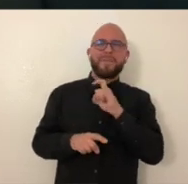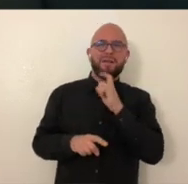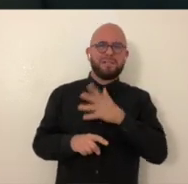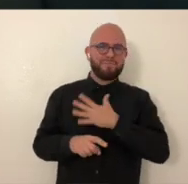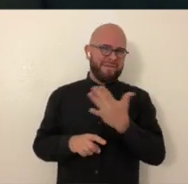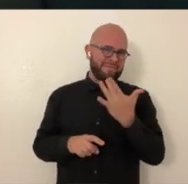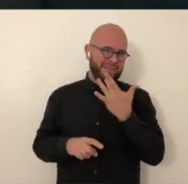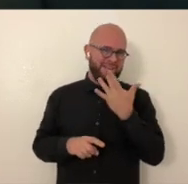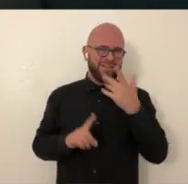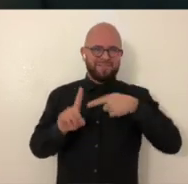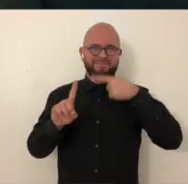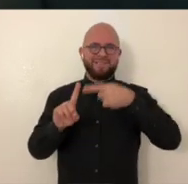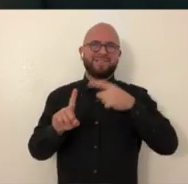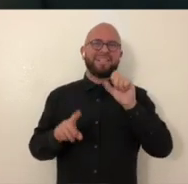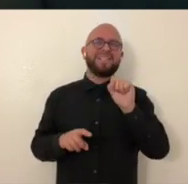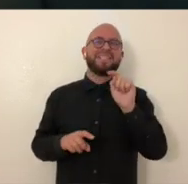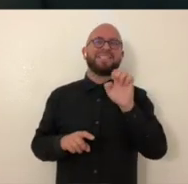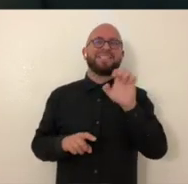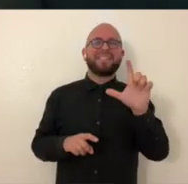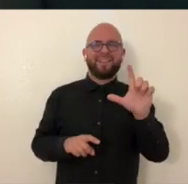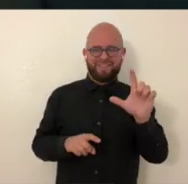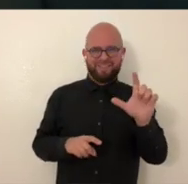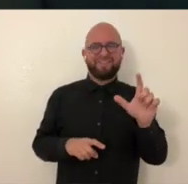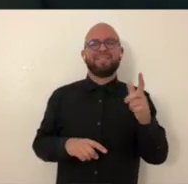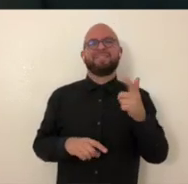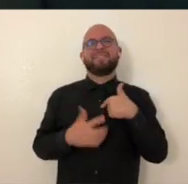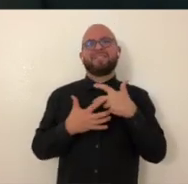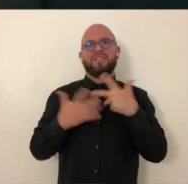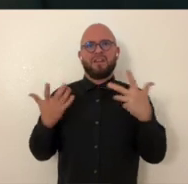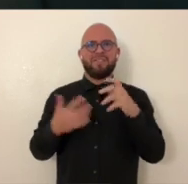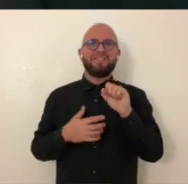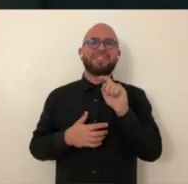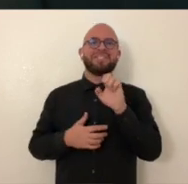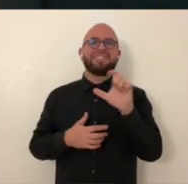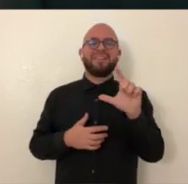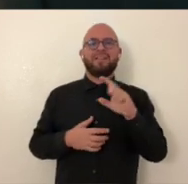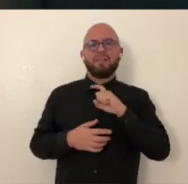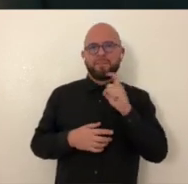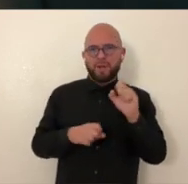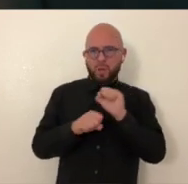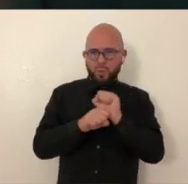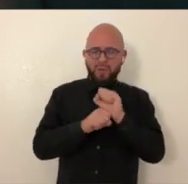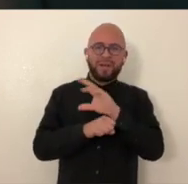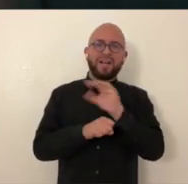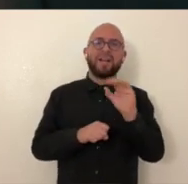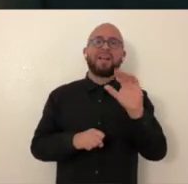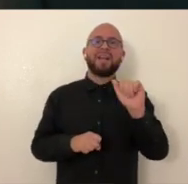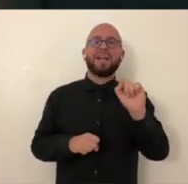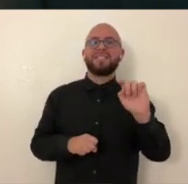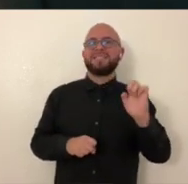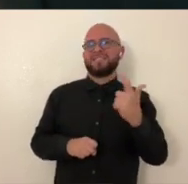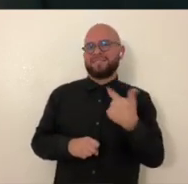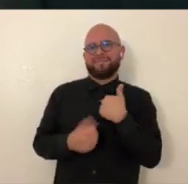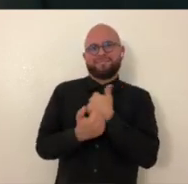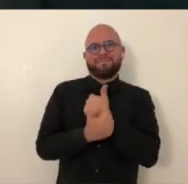you can use. And I would say that metal is probably my favorite, specifically steel. I do a lot of steel metal working. I also really